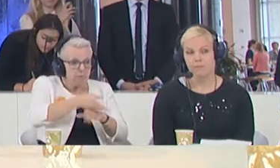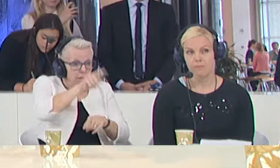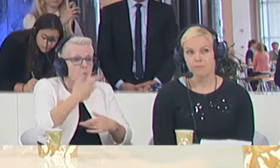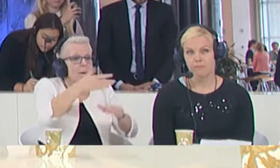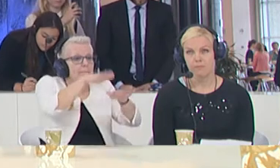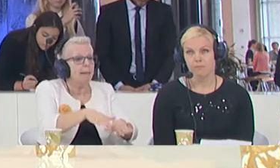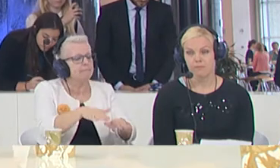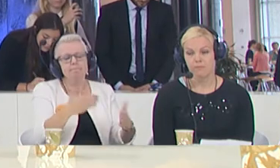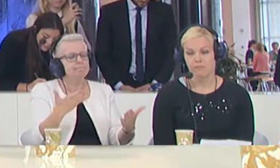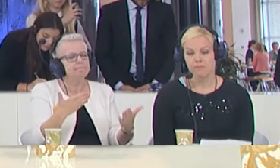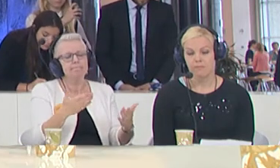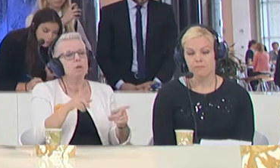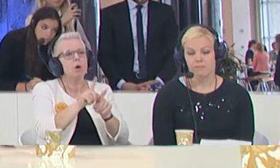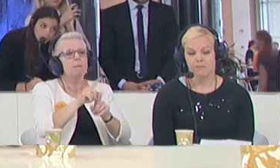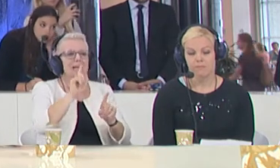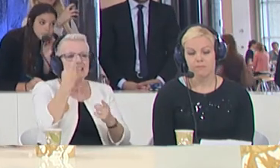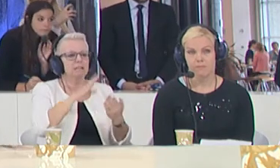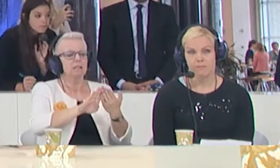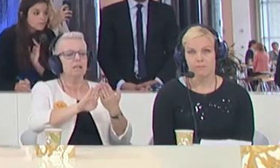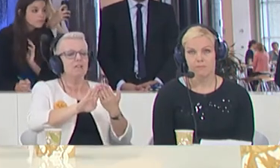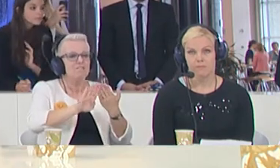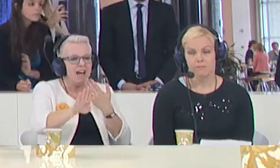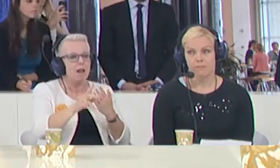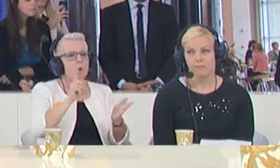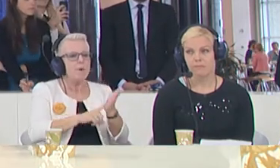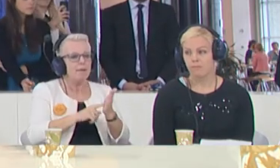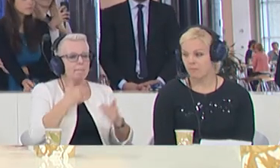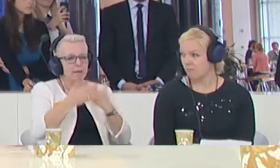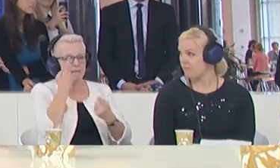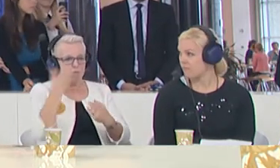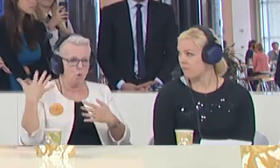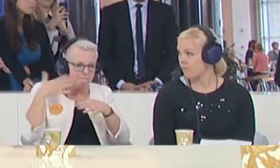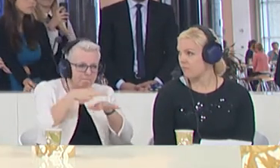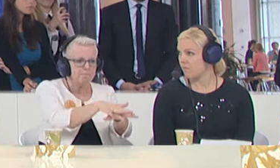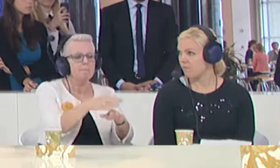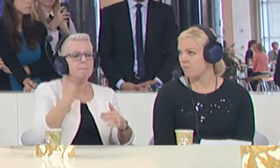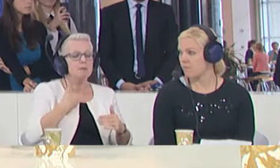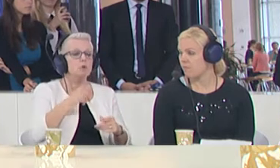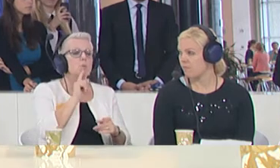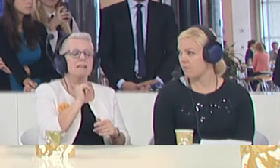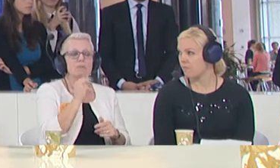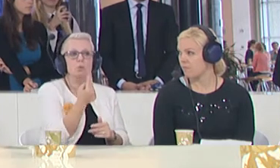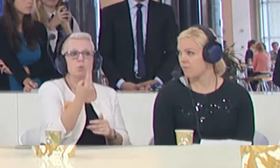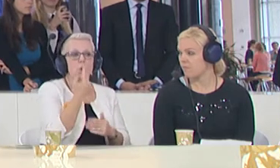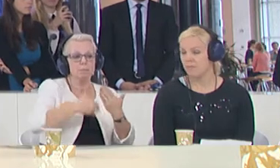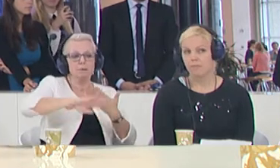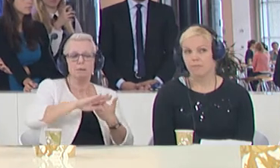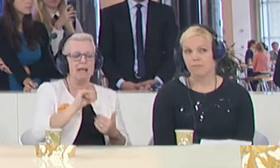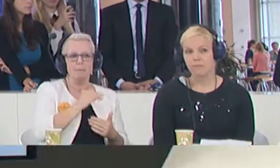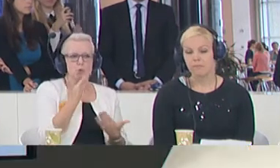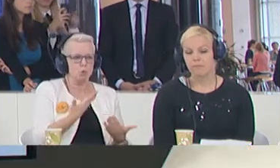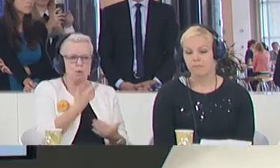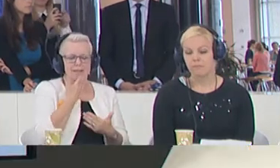with safe and legal ways of entry. Because that is a main problem that people who are in need of protection have no possibility